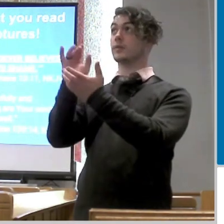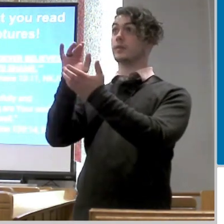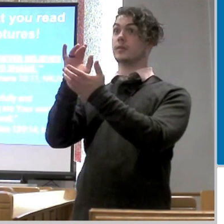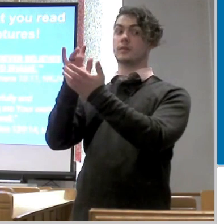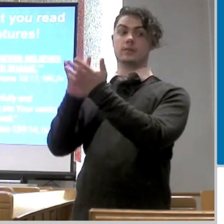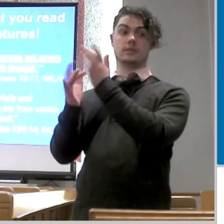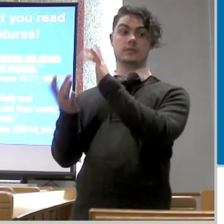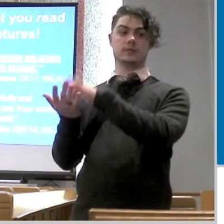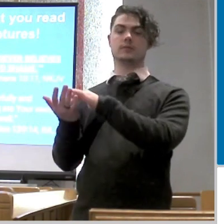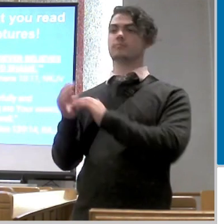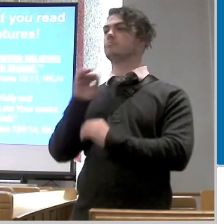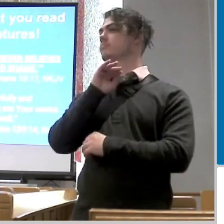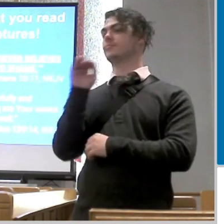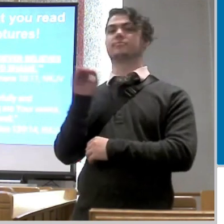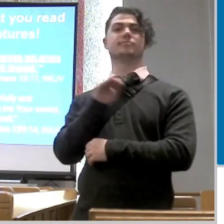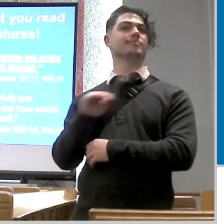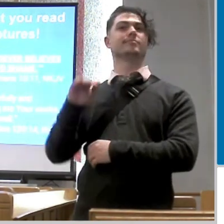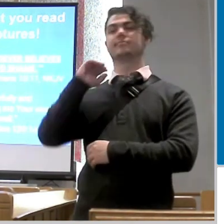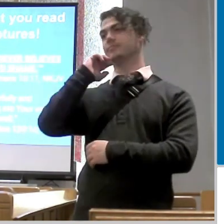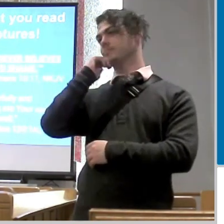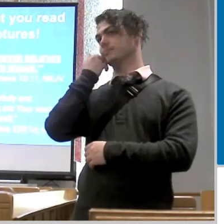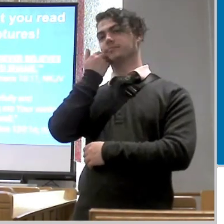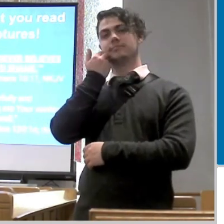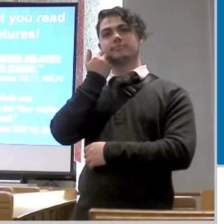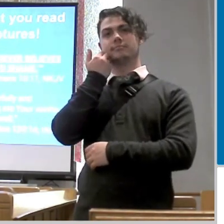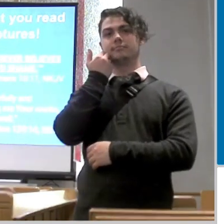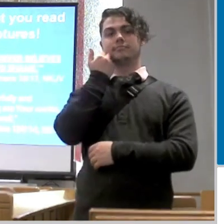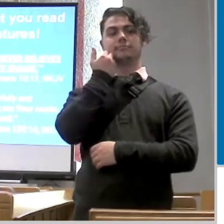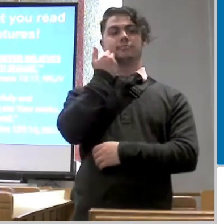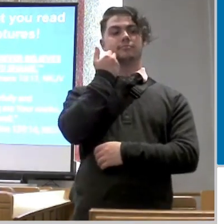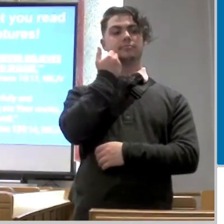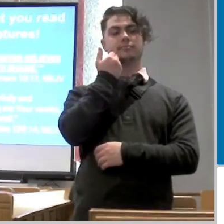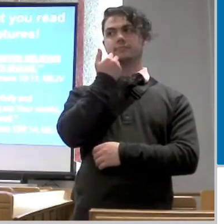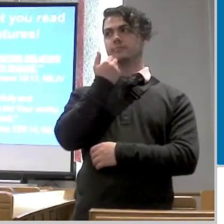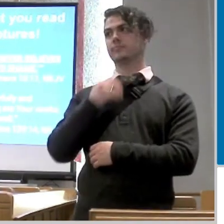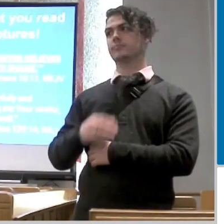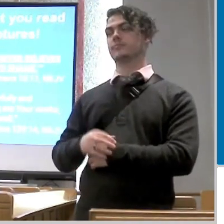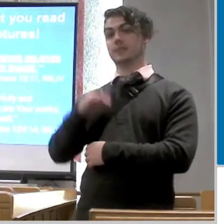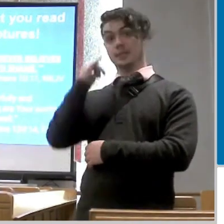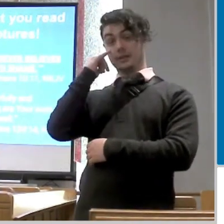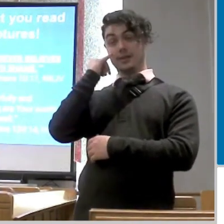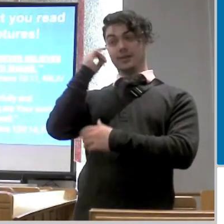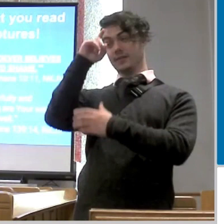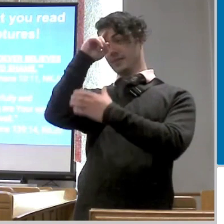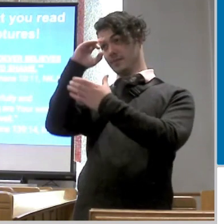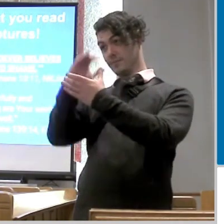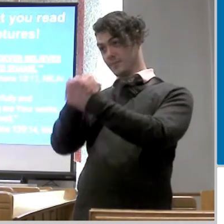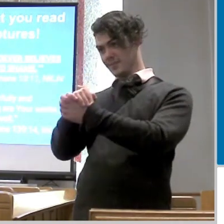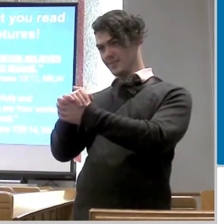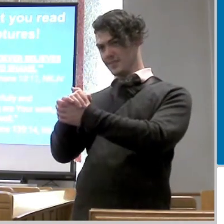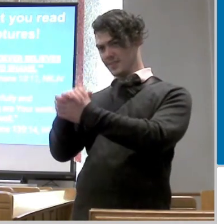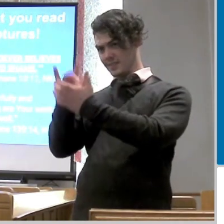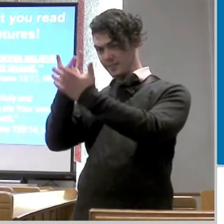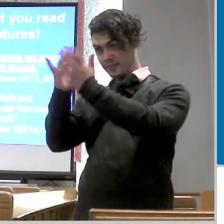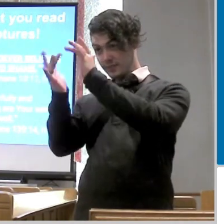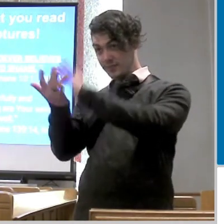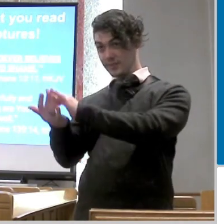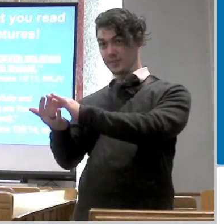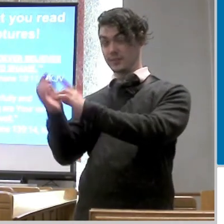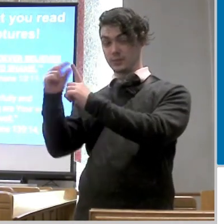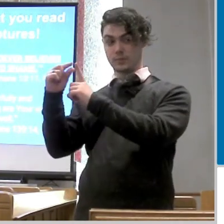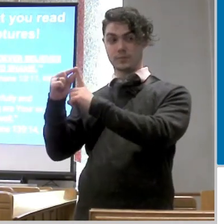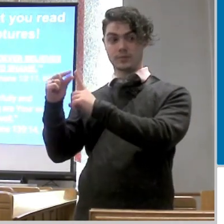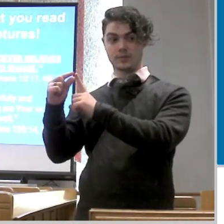christ will not be put to shame if i believe on him if i believe what he said